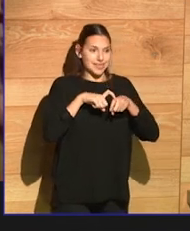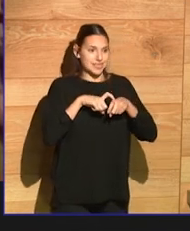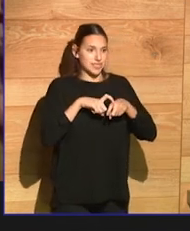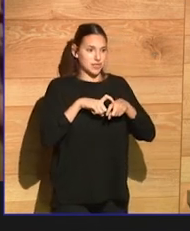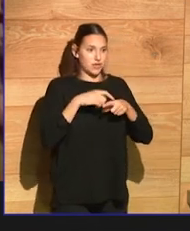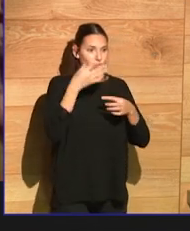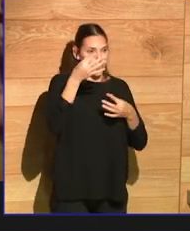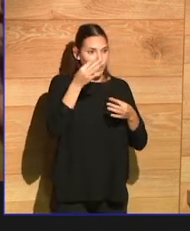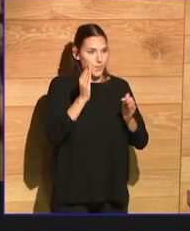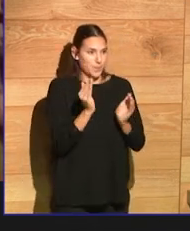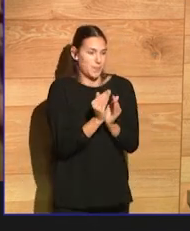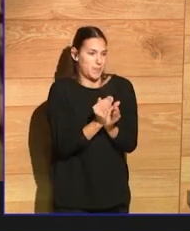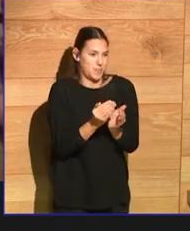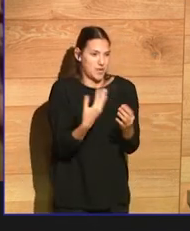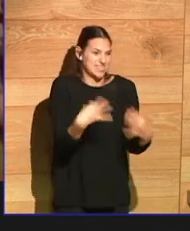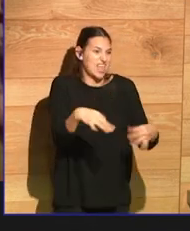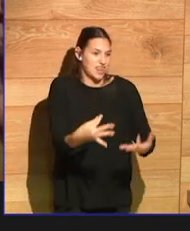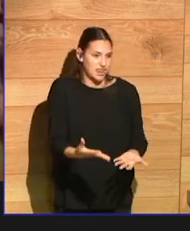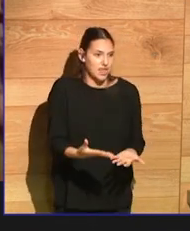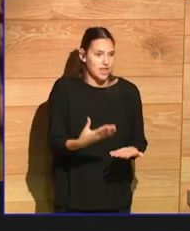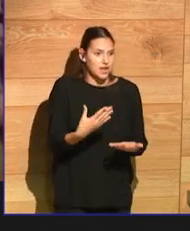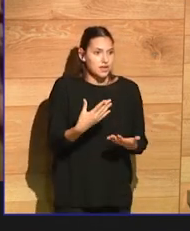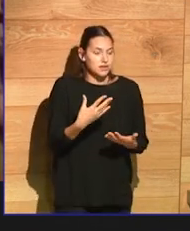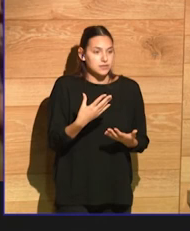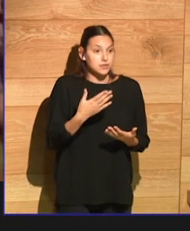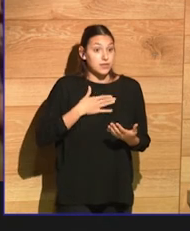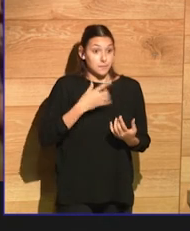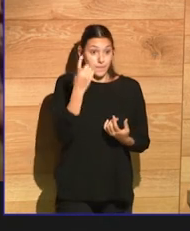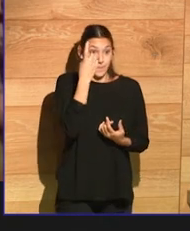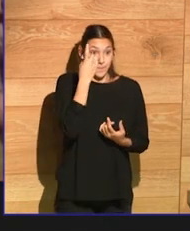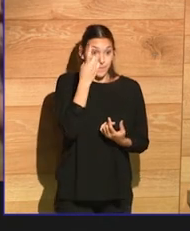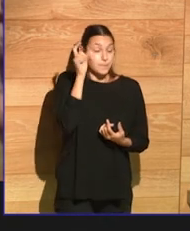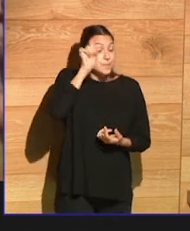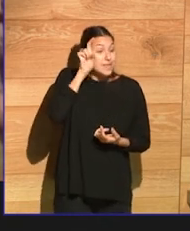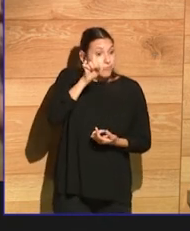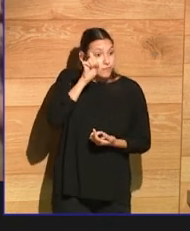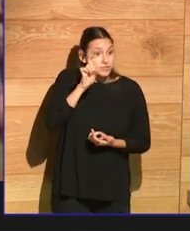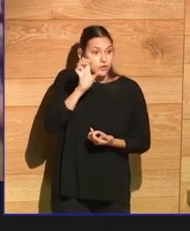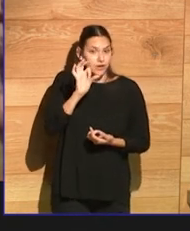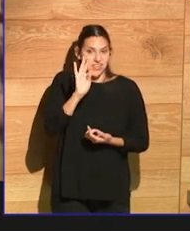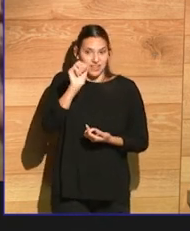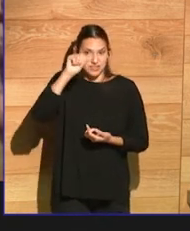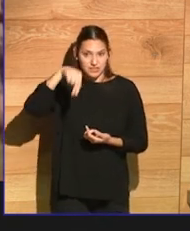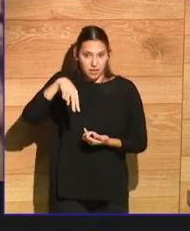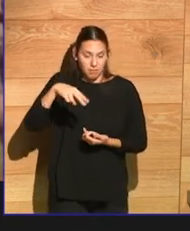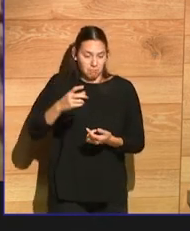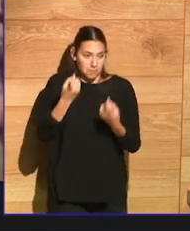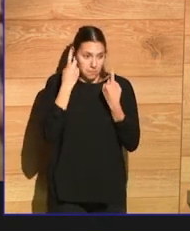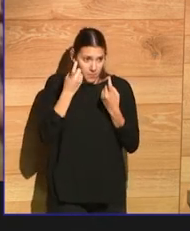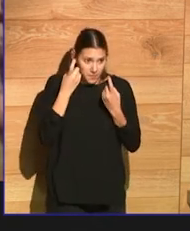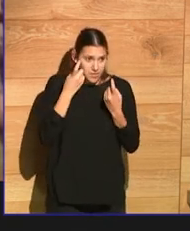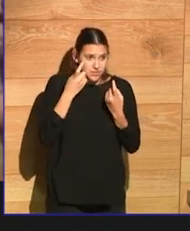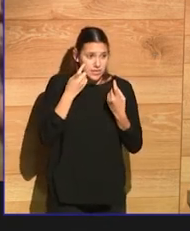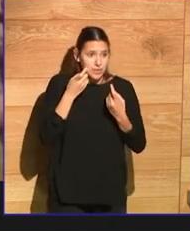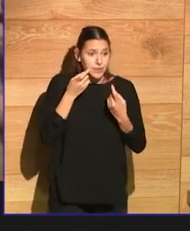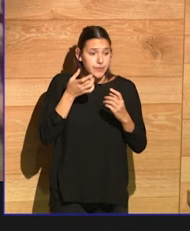teacher, Tom Svanbauer, that in journalism you can't use pejorative language. You have to sound as objective